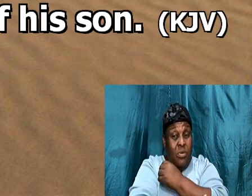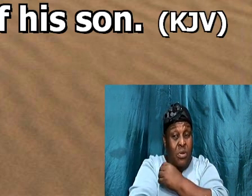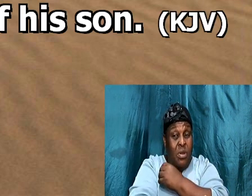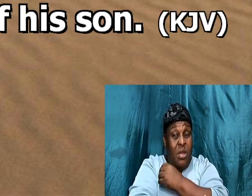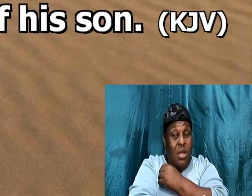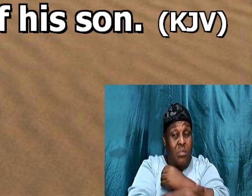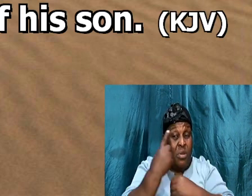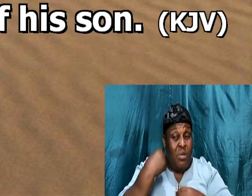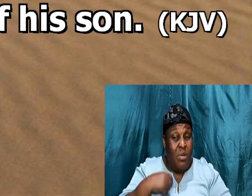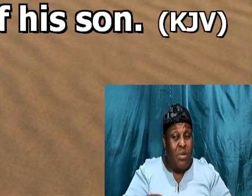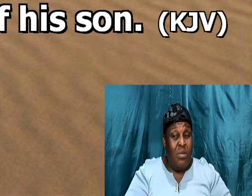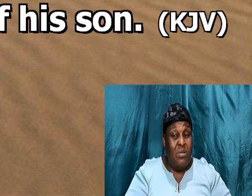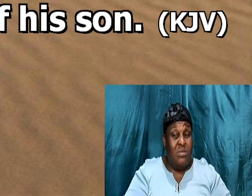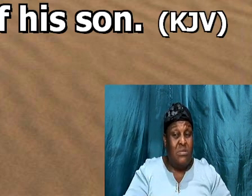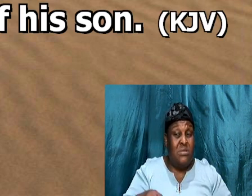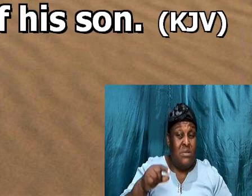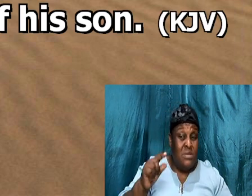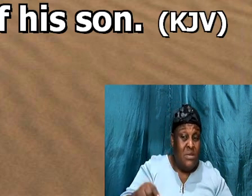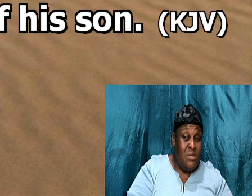this son, was Ishmael, now, you know,